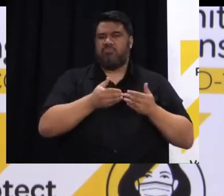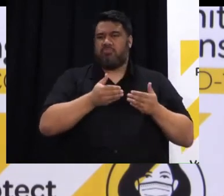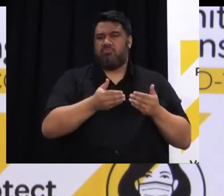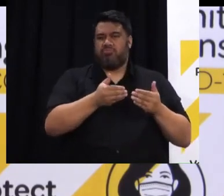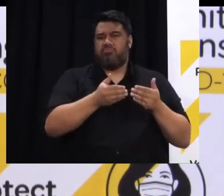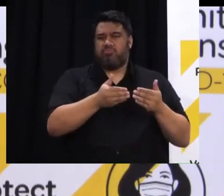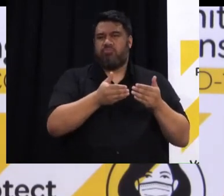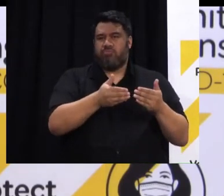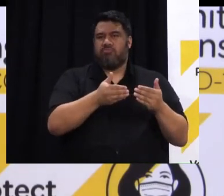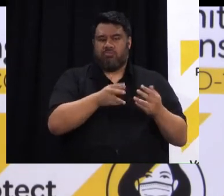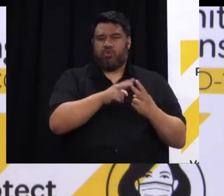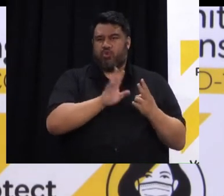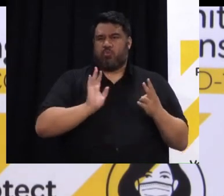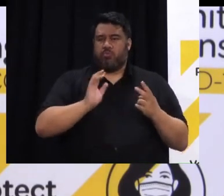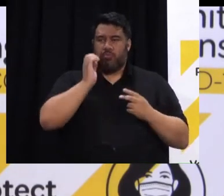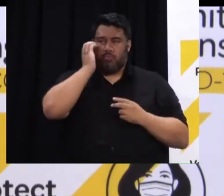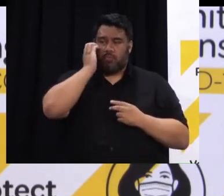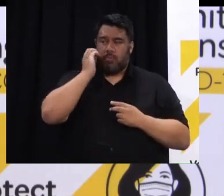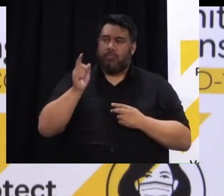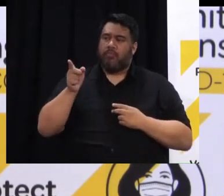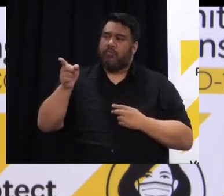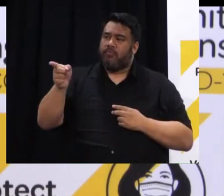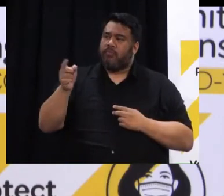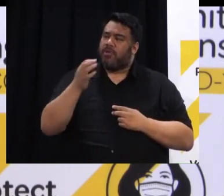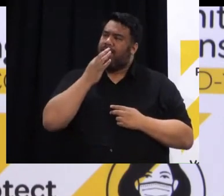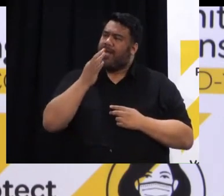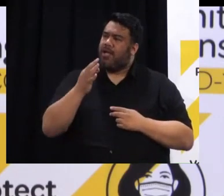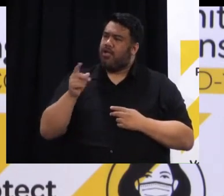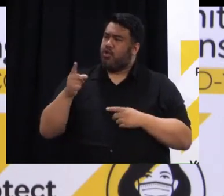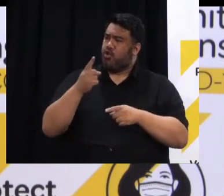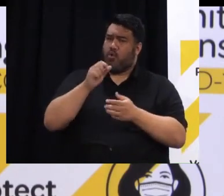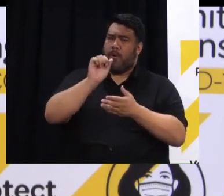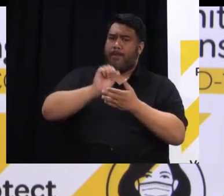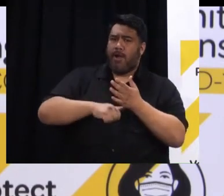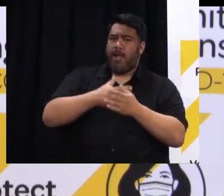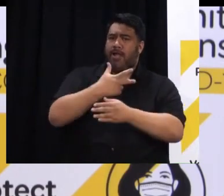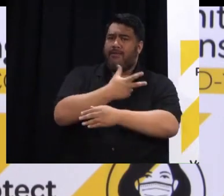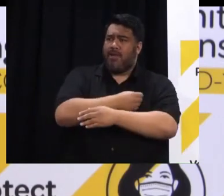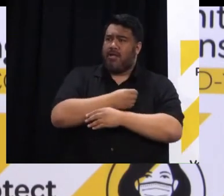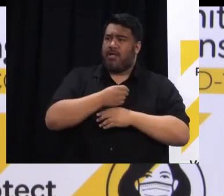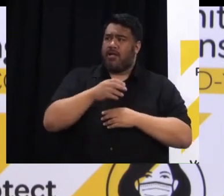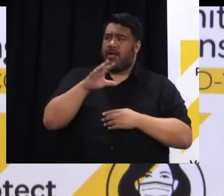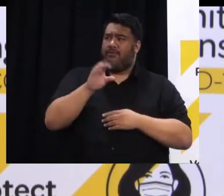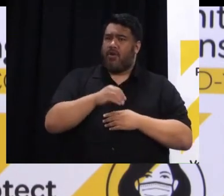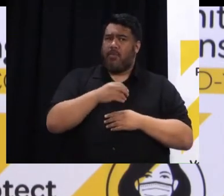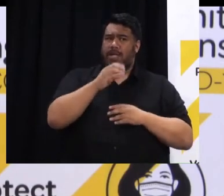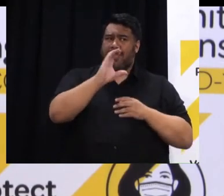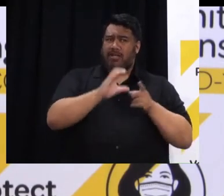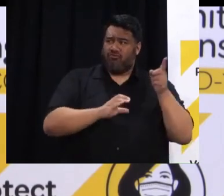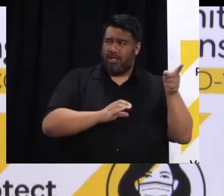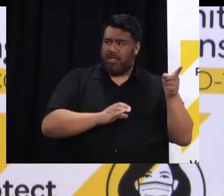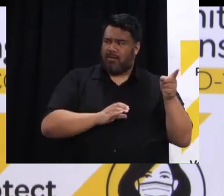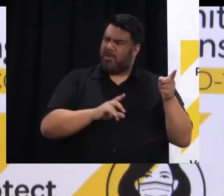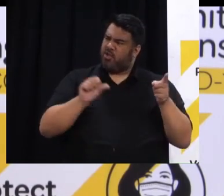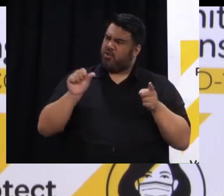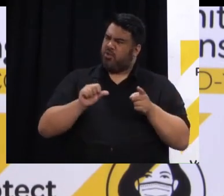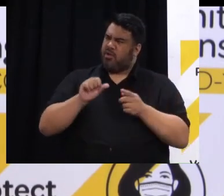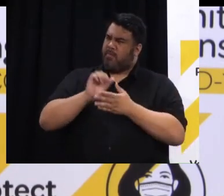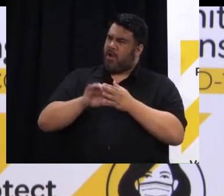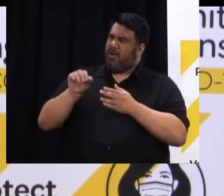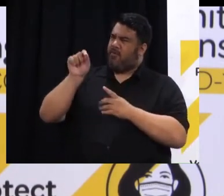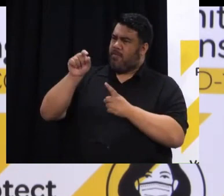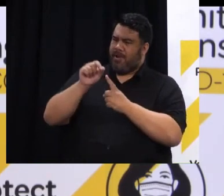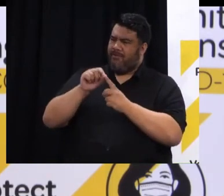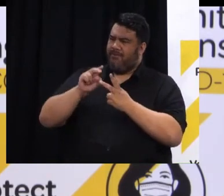with yeah can you at least say whether buying vaccines off another country rather than direct from Pfizer comes at a significant